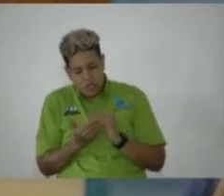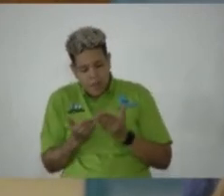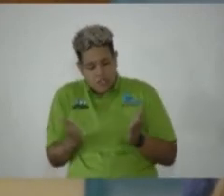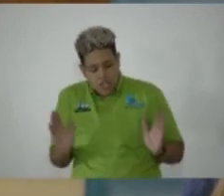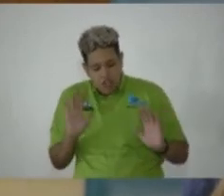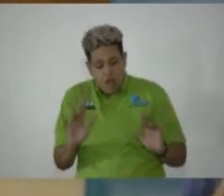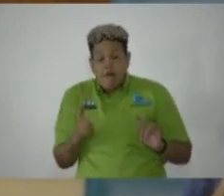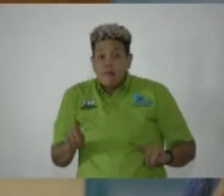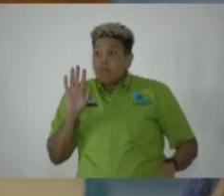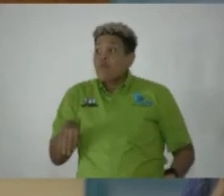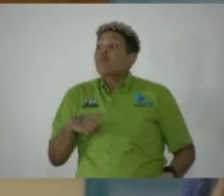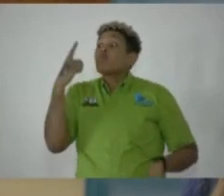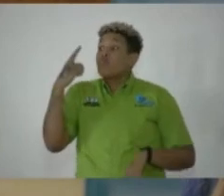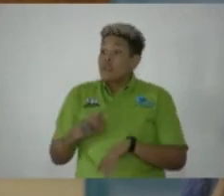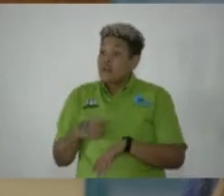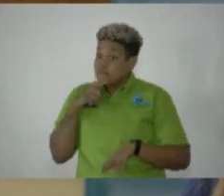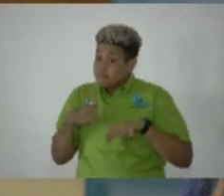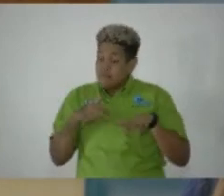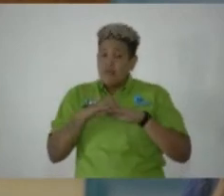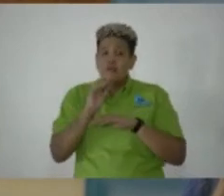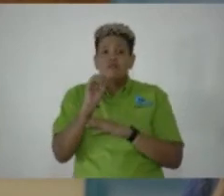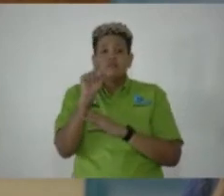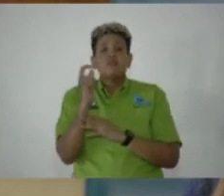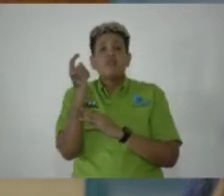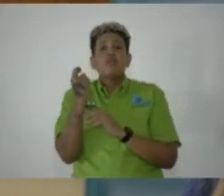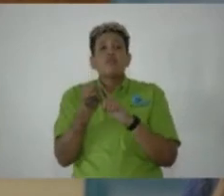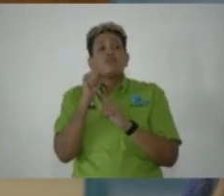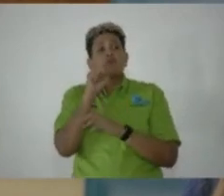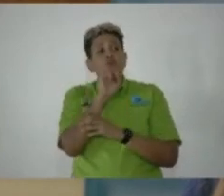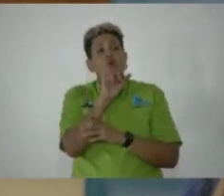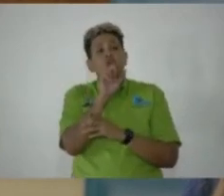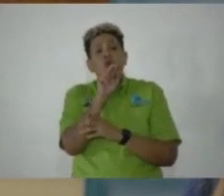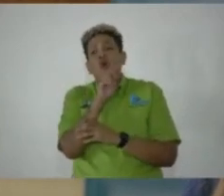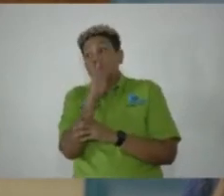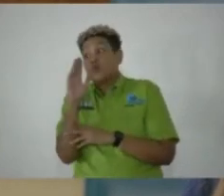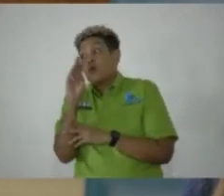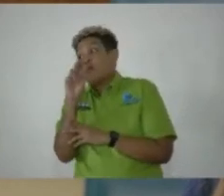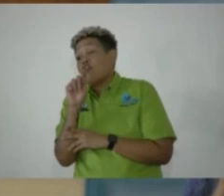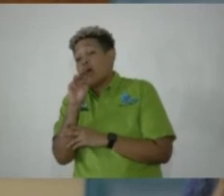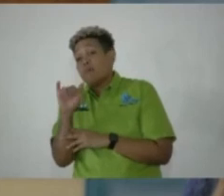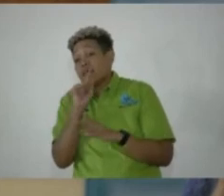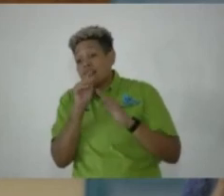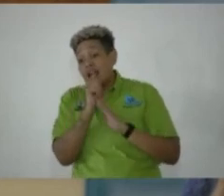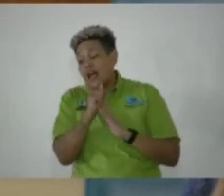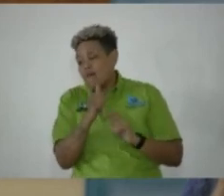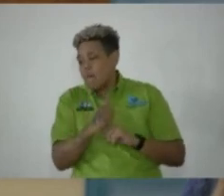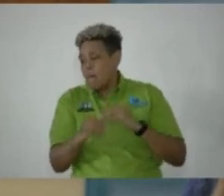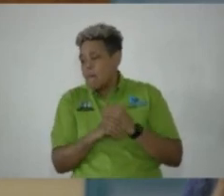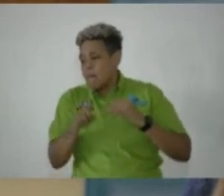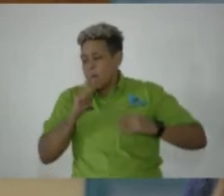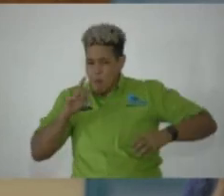It was one such march on October 11 from Stony God to Morant Bay that led to